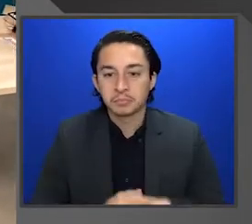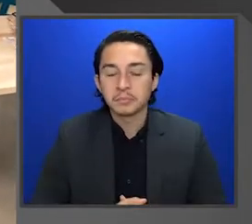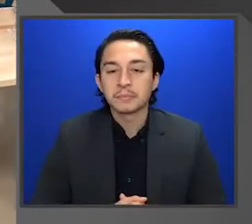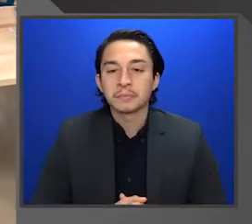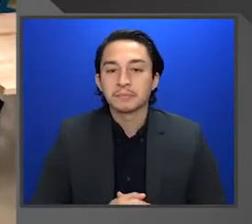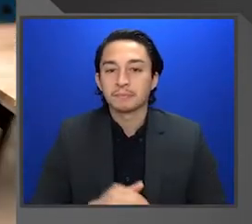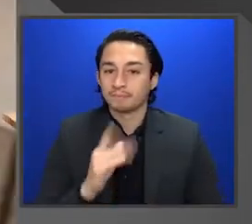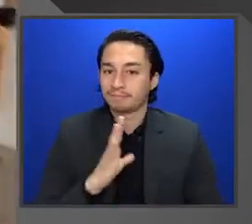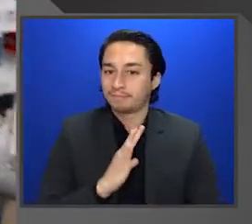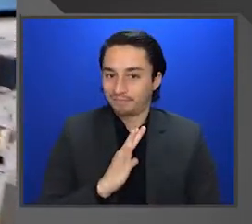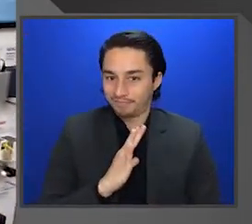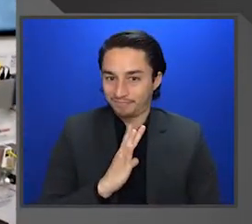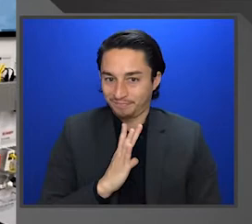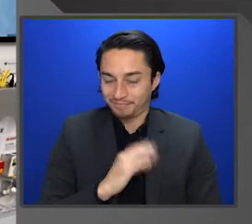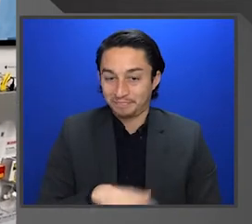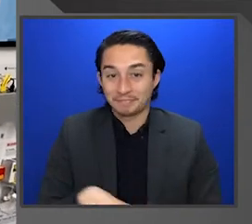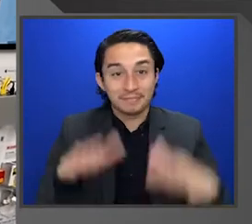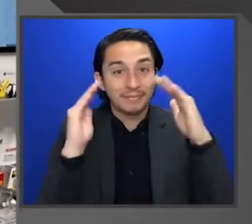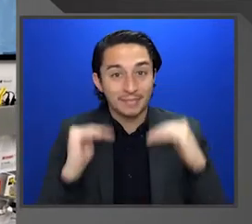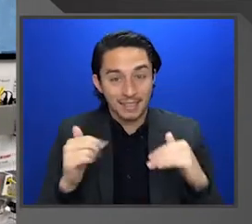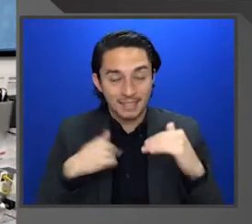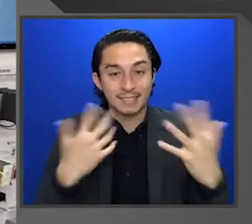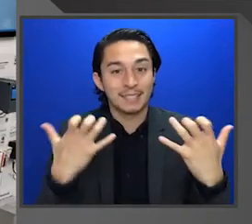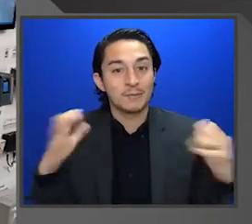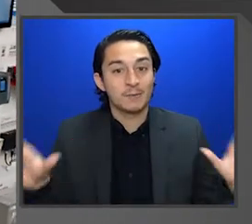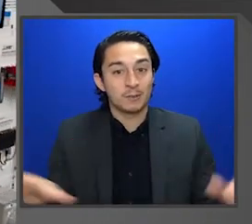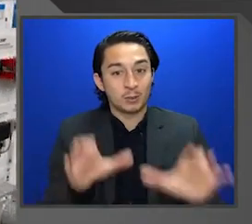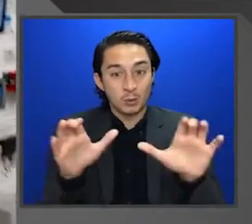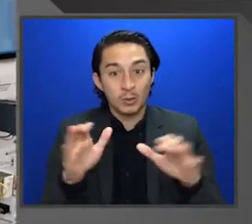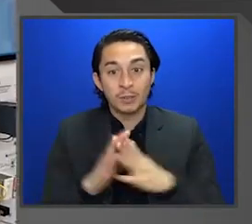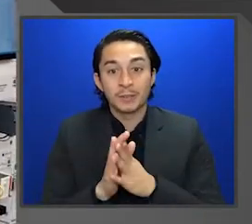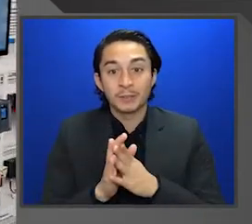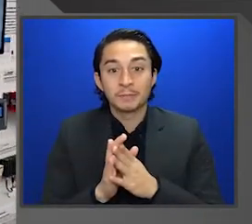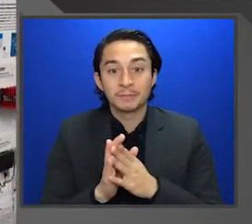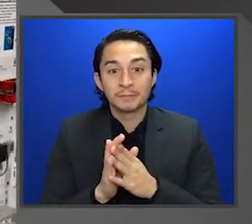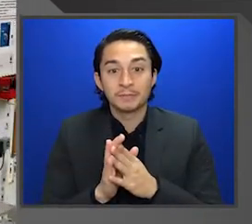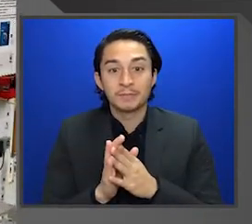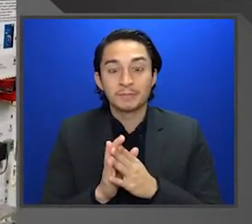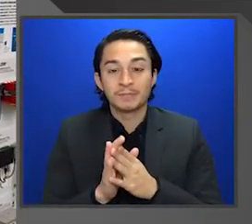Very cool. And the next thing I'm going to want to do is go through